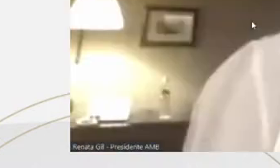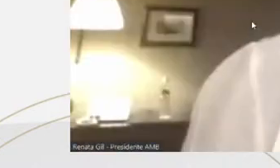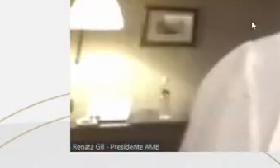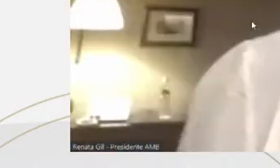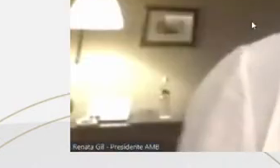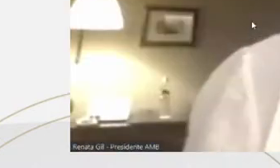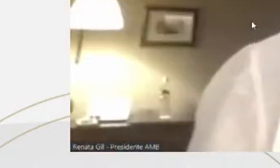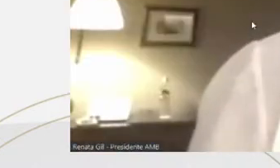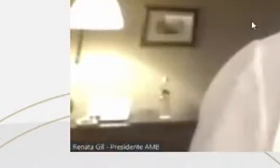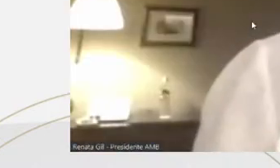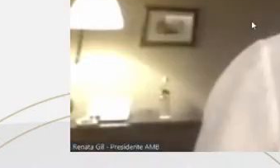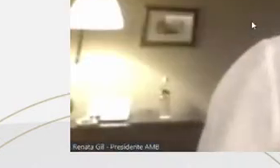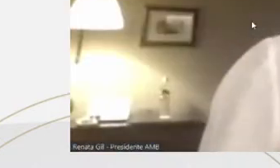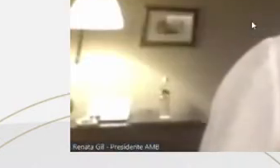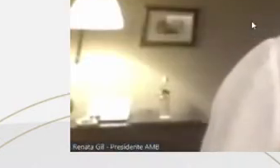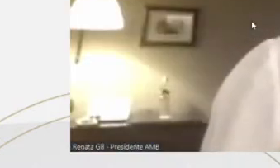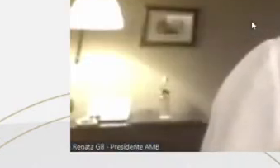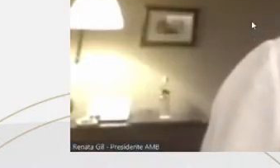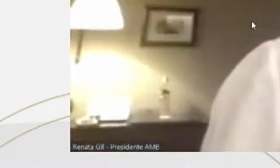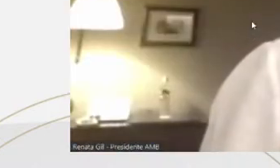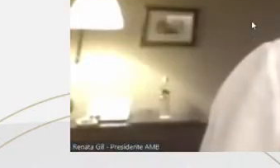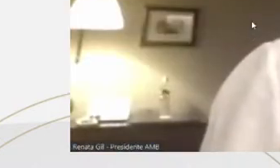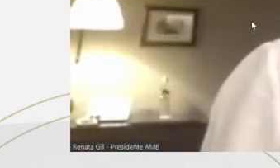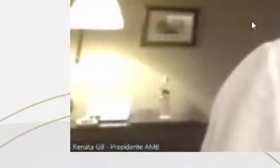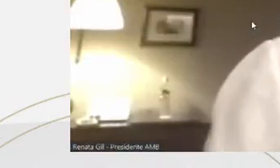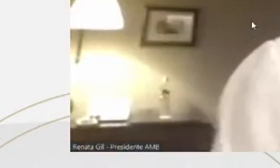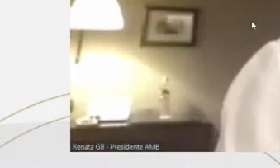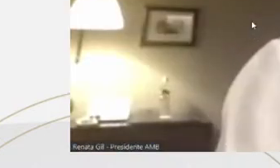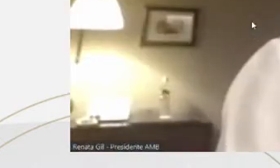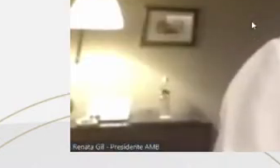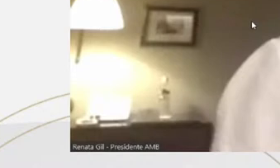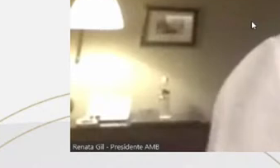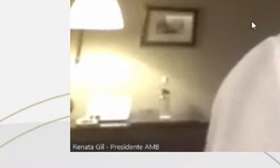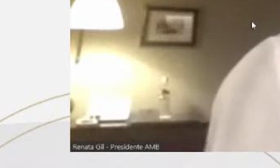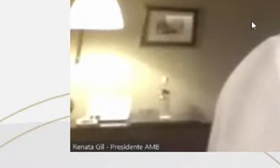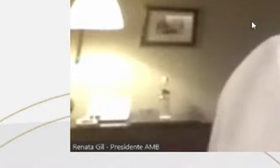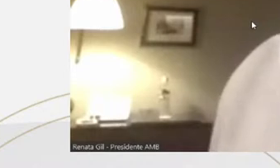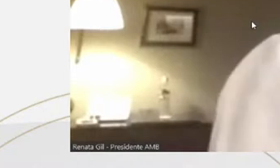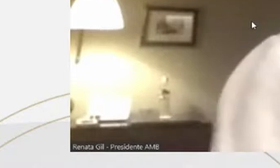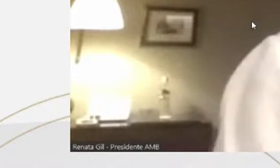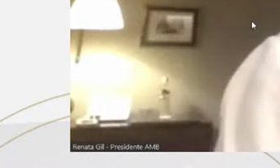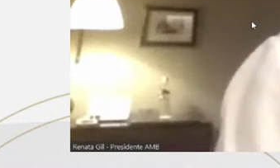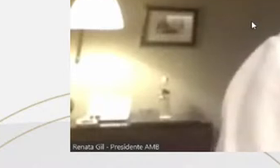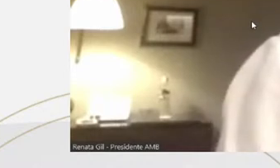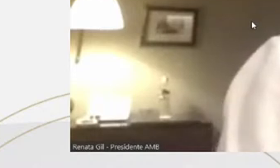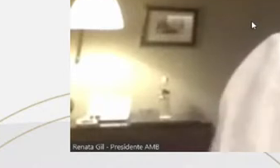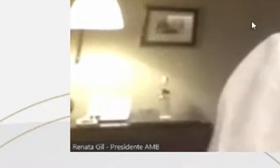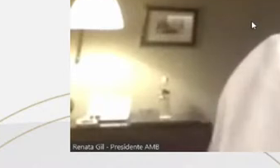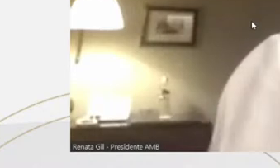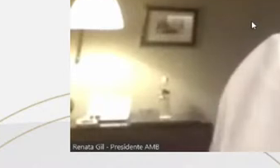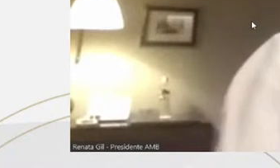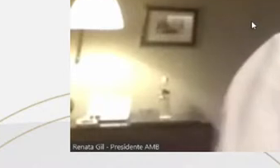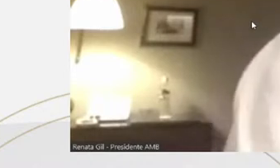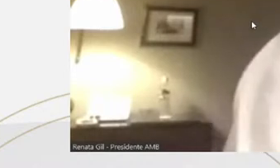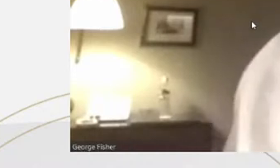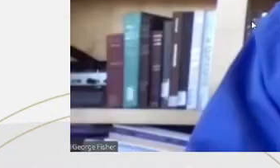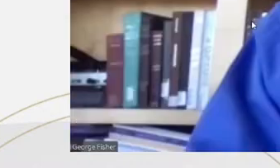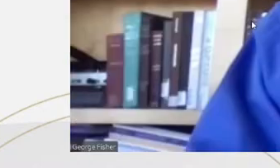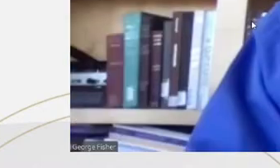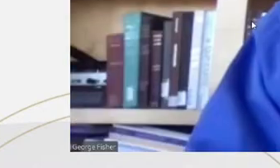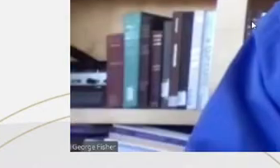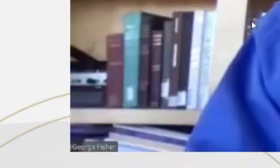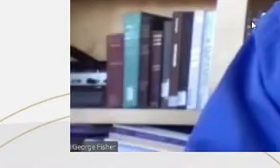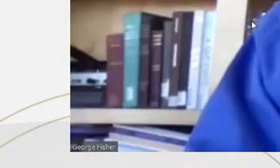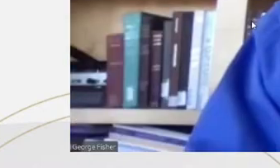be able to leave the prison. So we've been doing this work in a way that it's